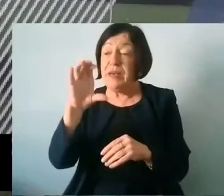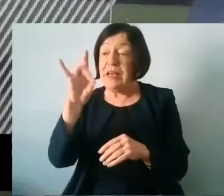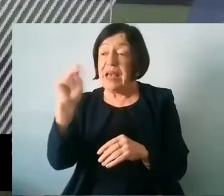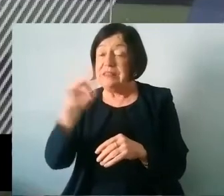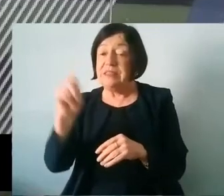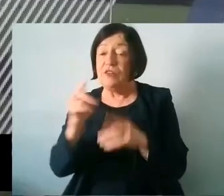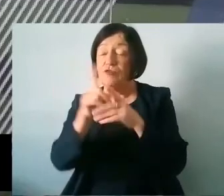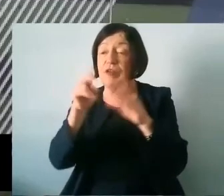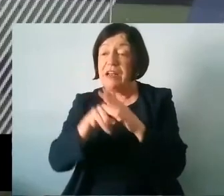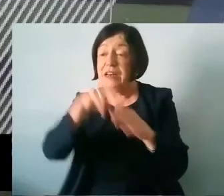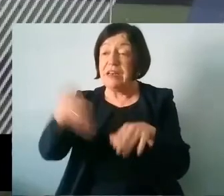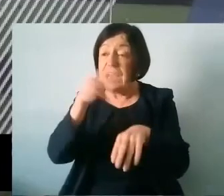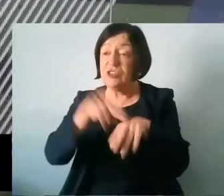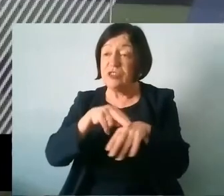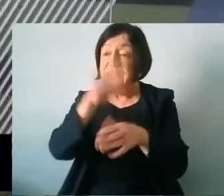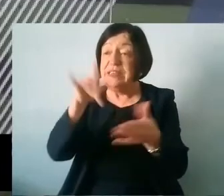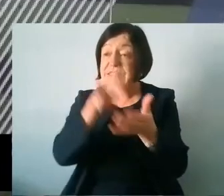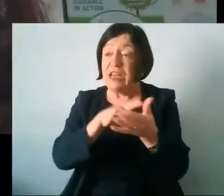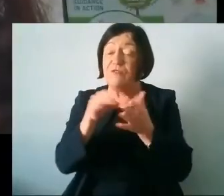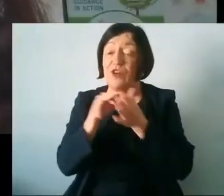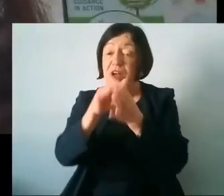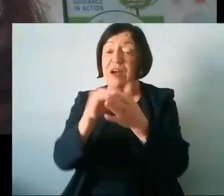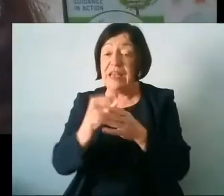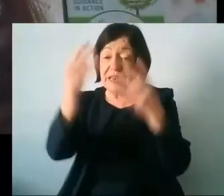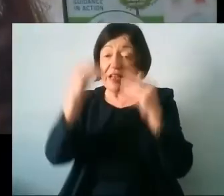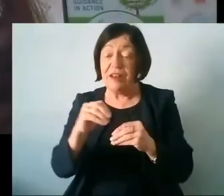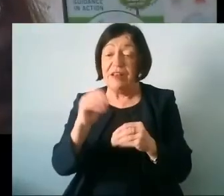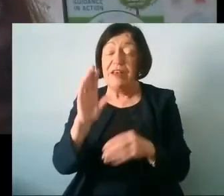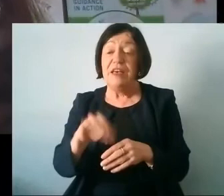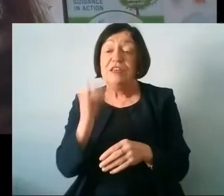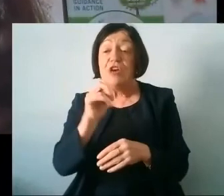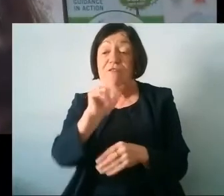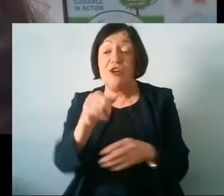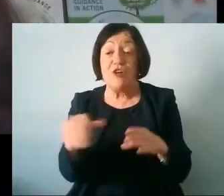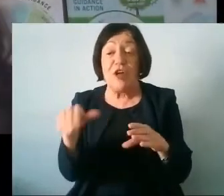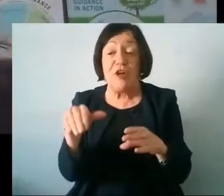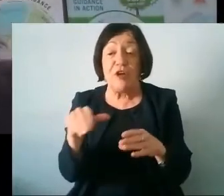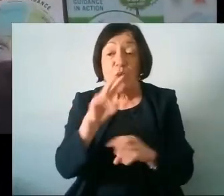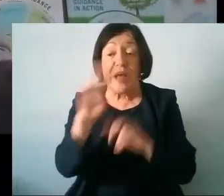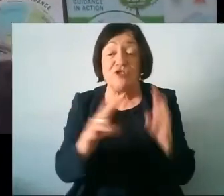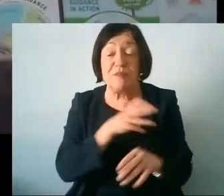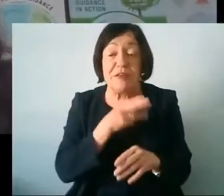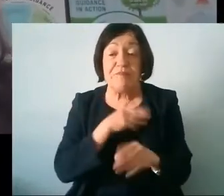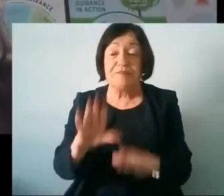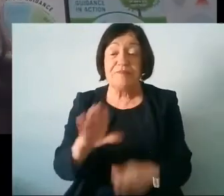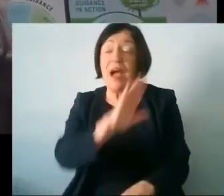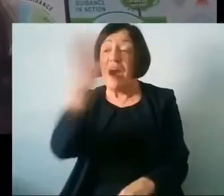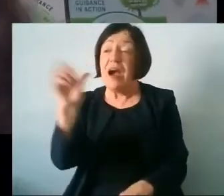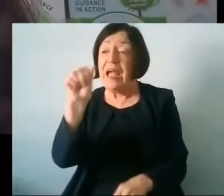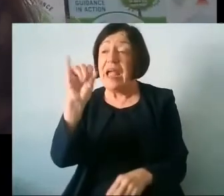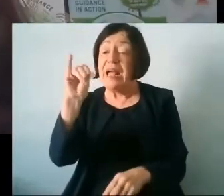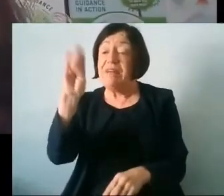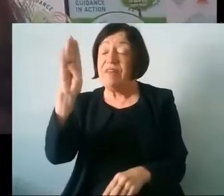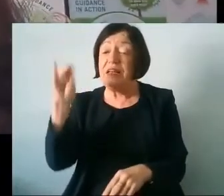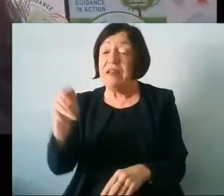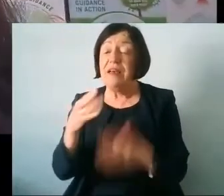the national center for guidance in education Jennifer your contribution please hi hi Avian thank you very much for